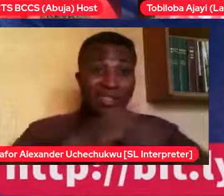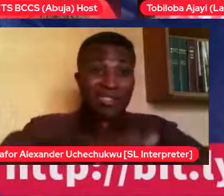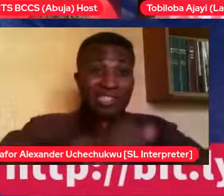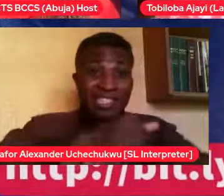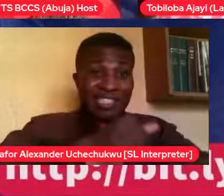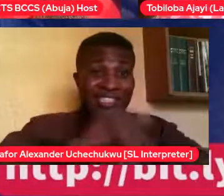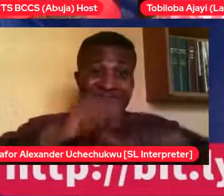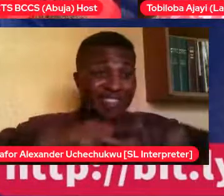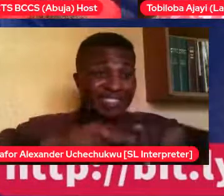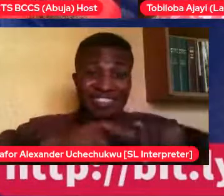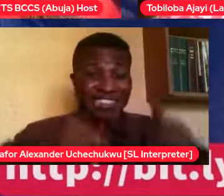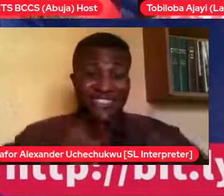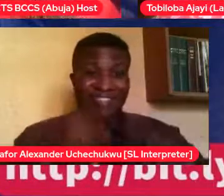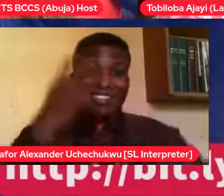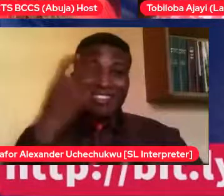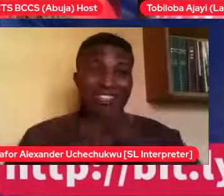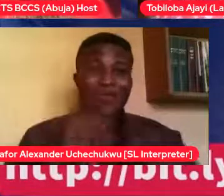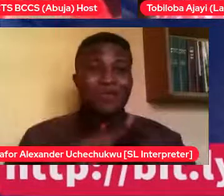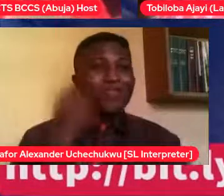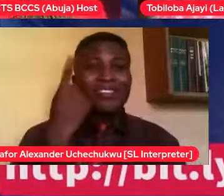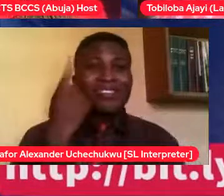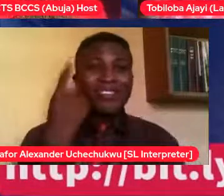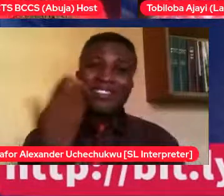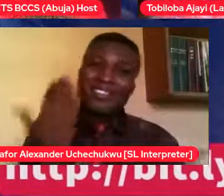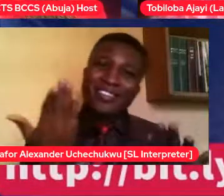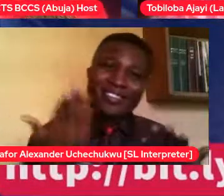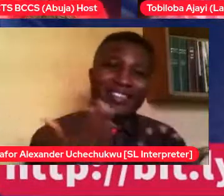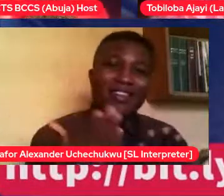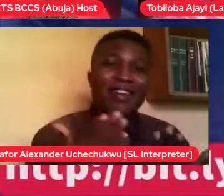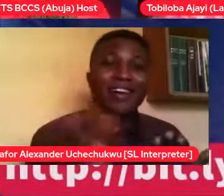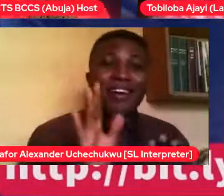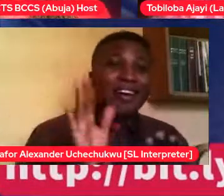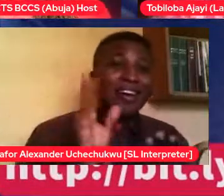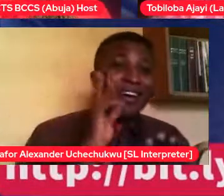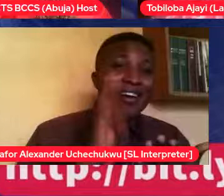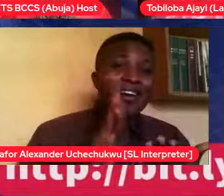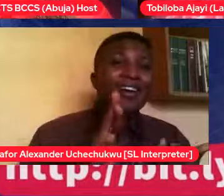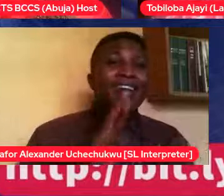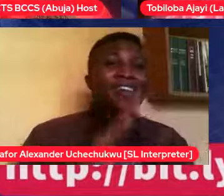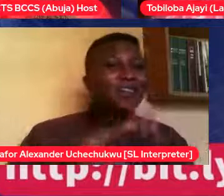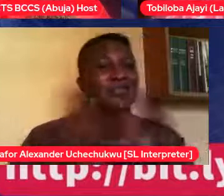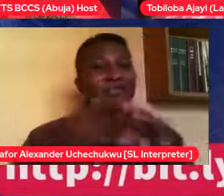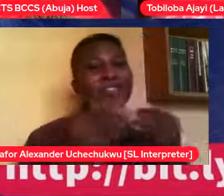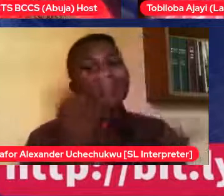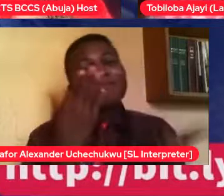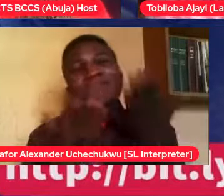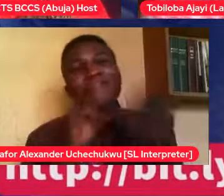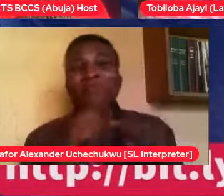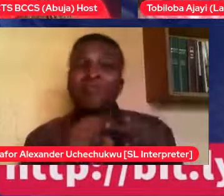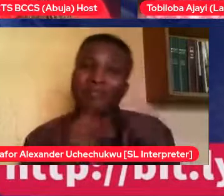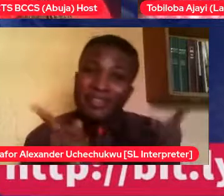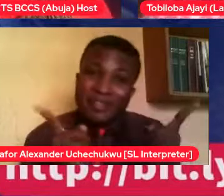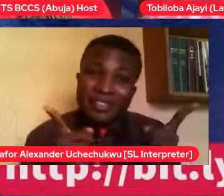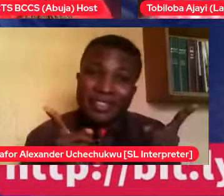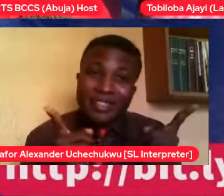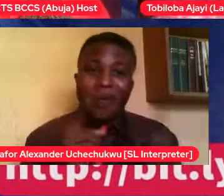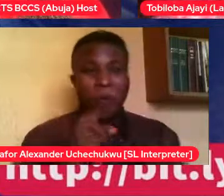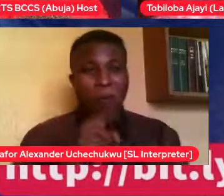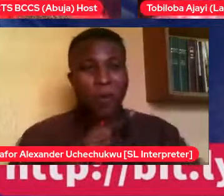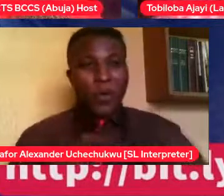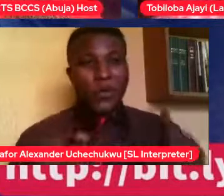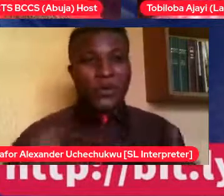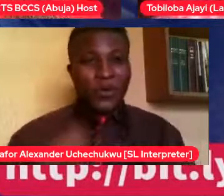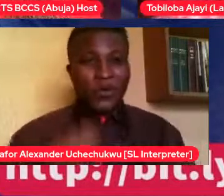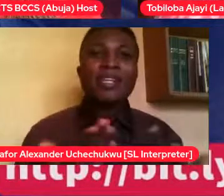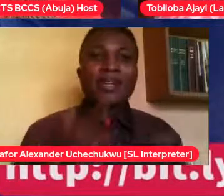we want to see. Tell us your own growing up as a teenager. I mean, with cerebral palsy,